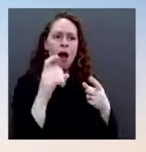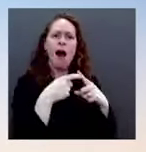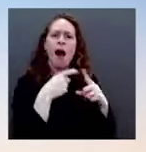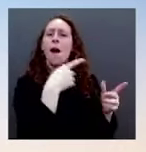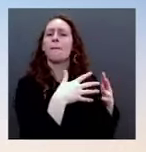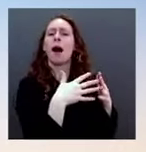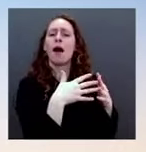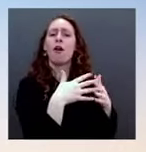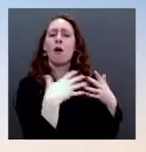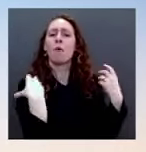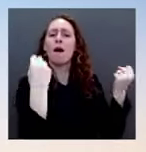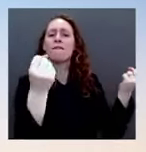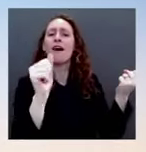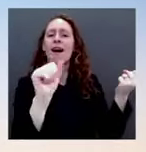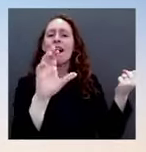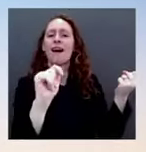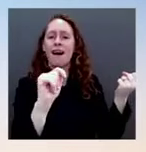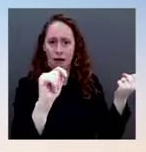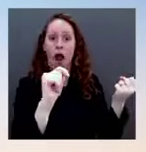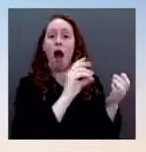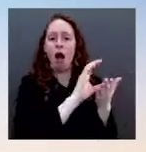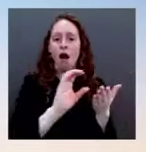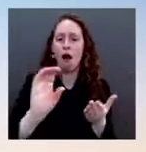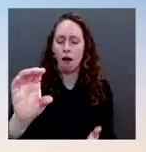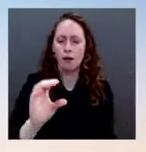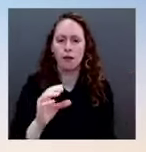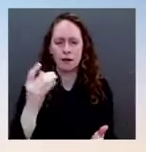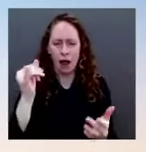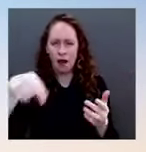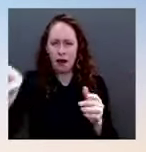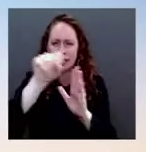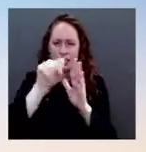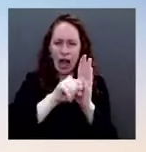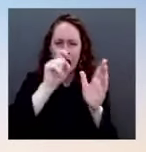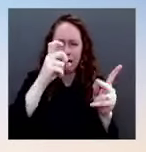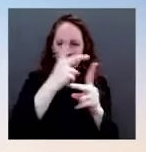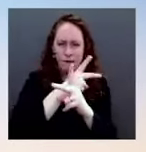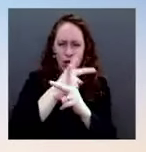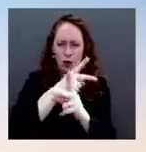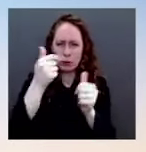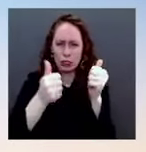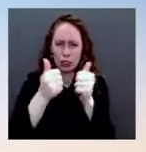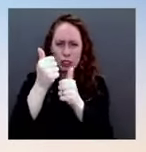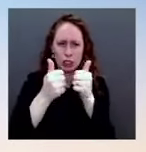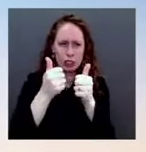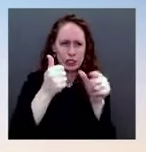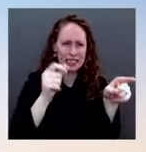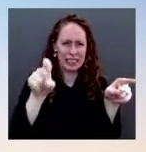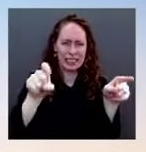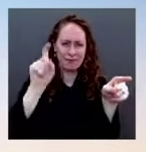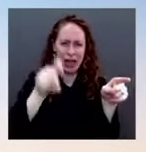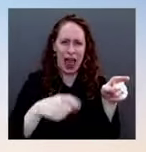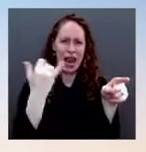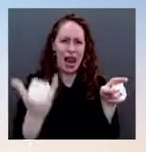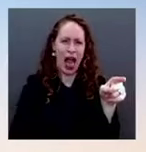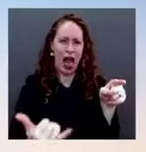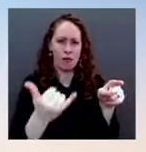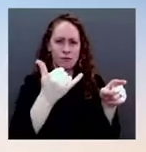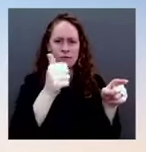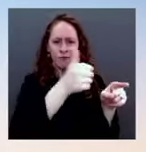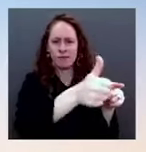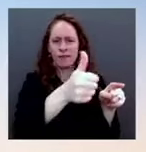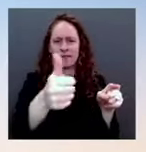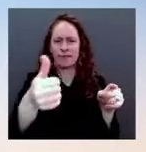it with appropriate attention to equity, climate, using American products, and other things of that